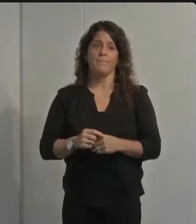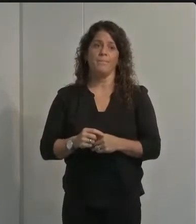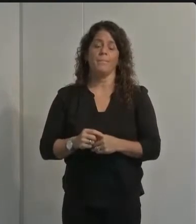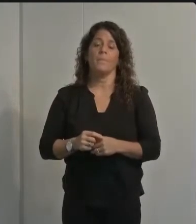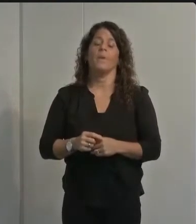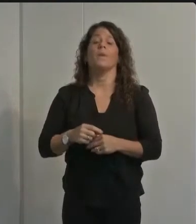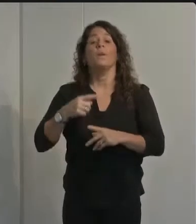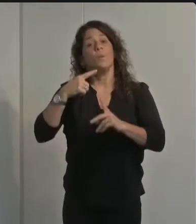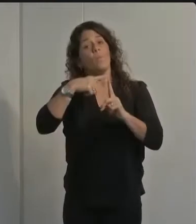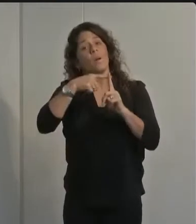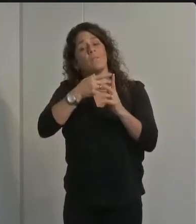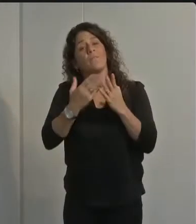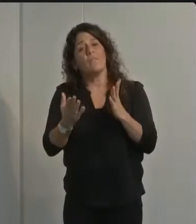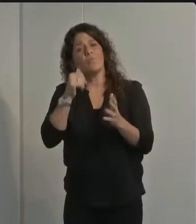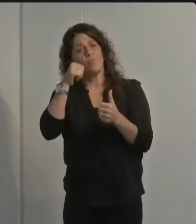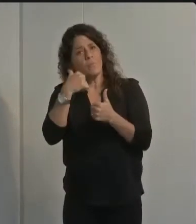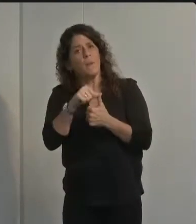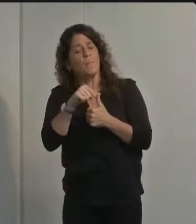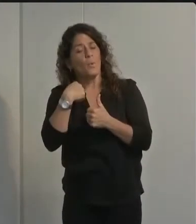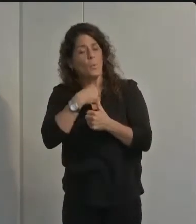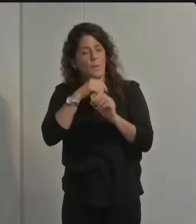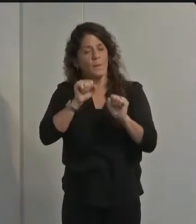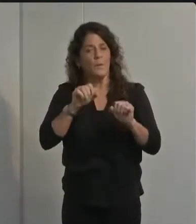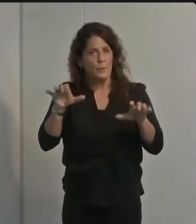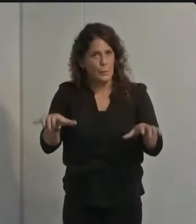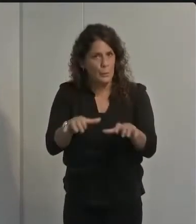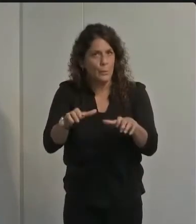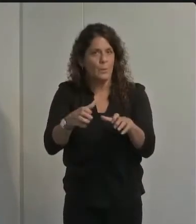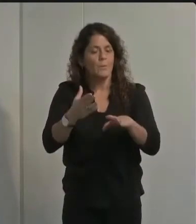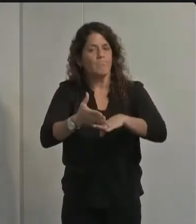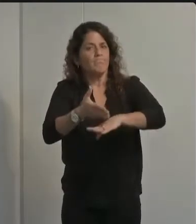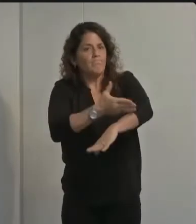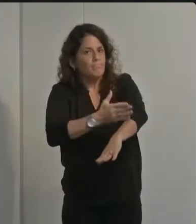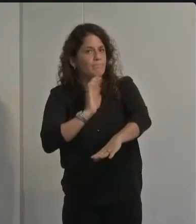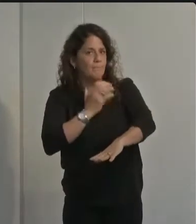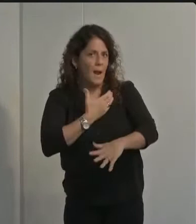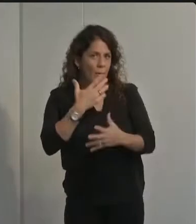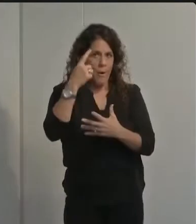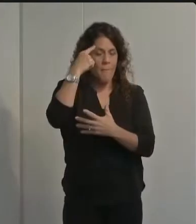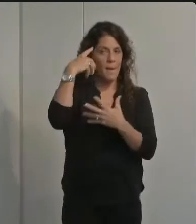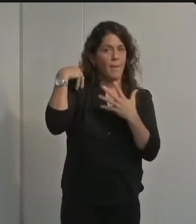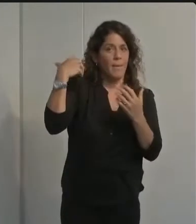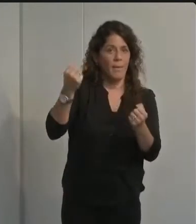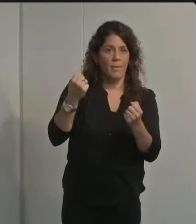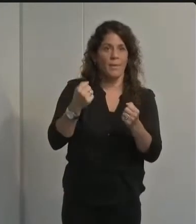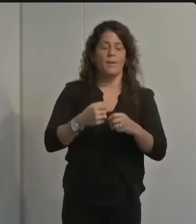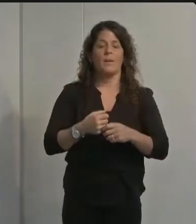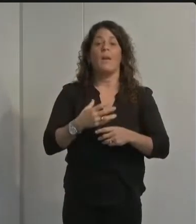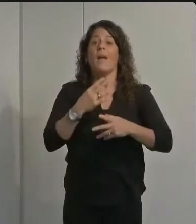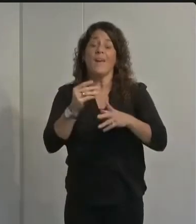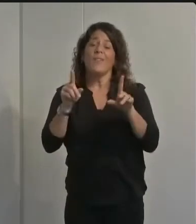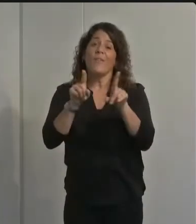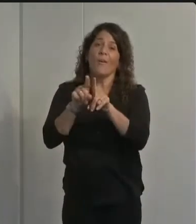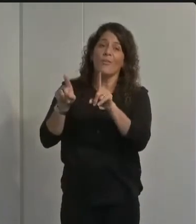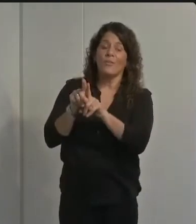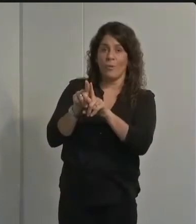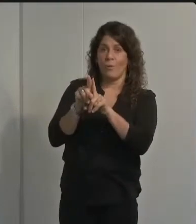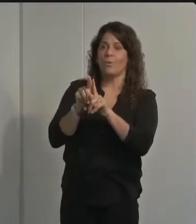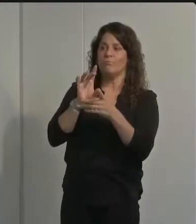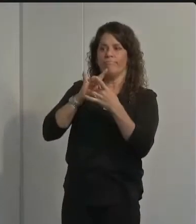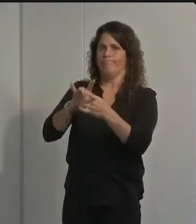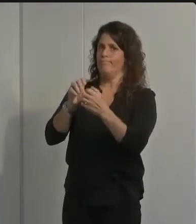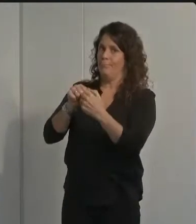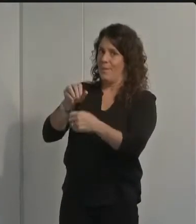there are some things that we can start doing right now to improve our mental health in general but also surrounding the pending election